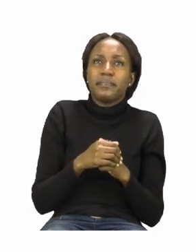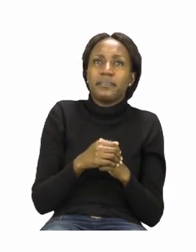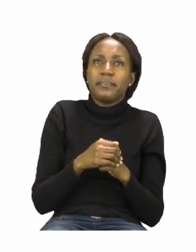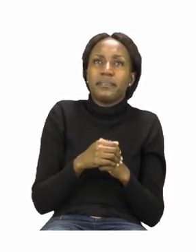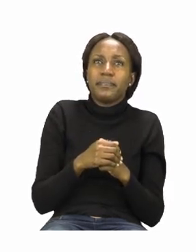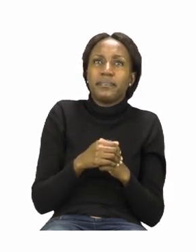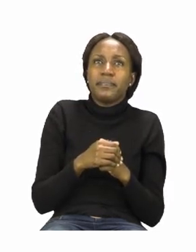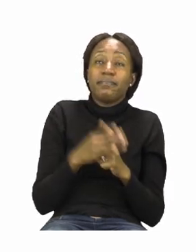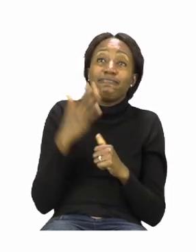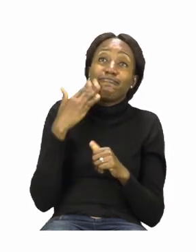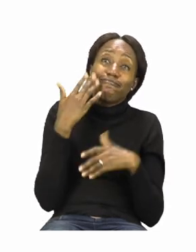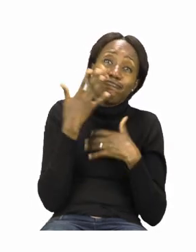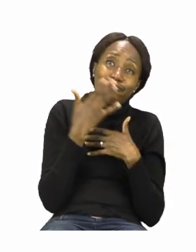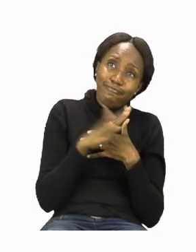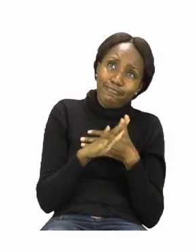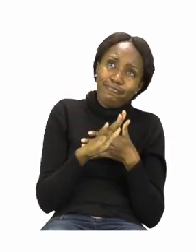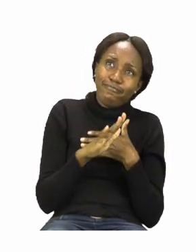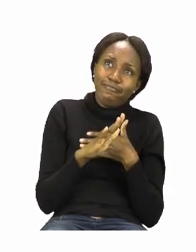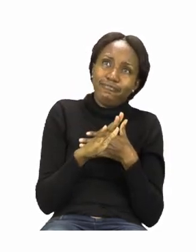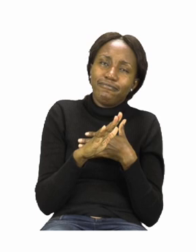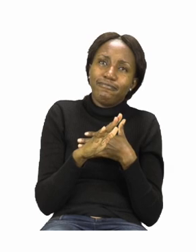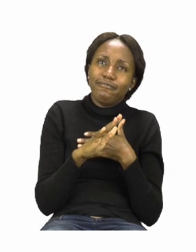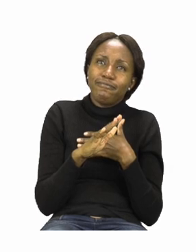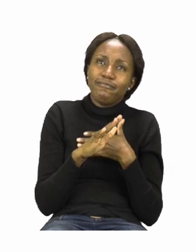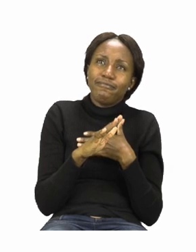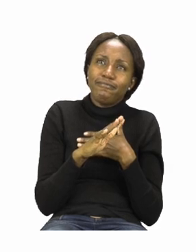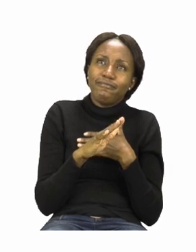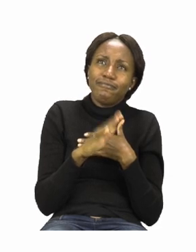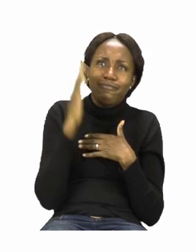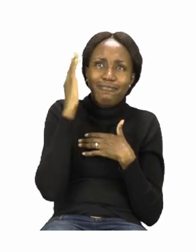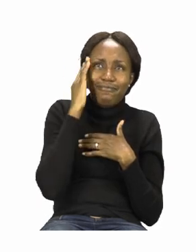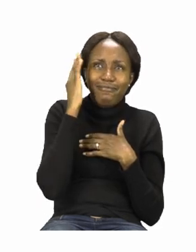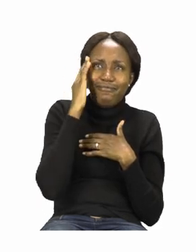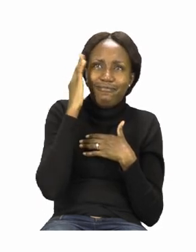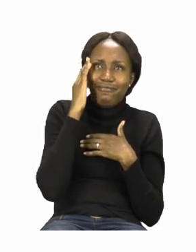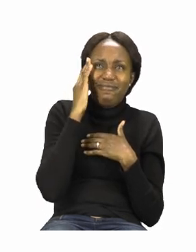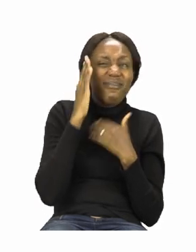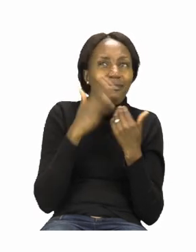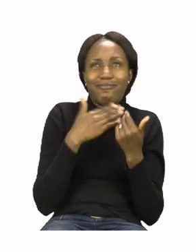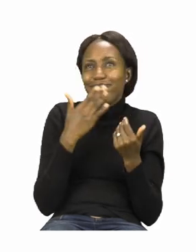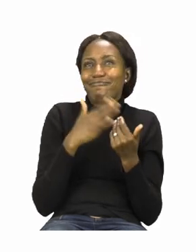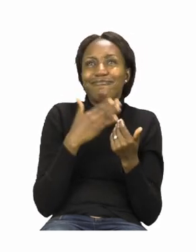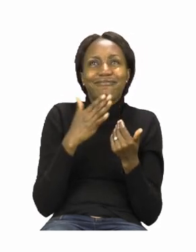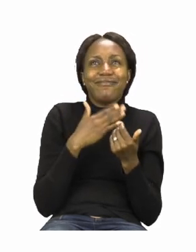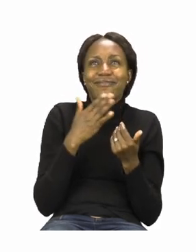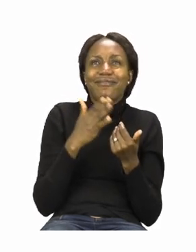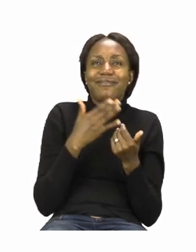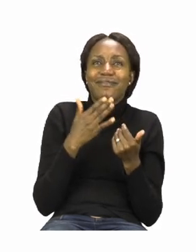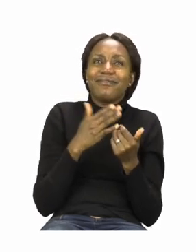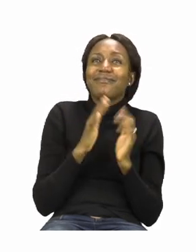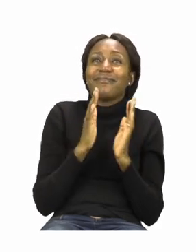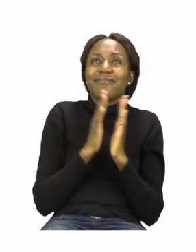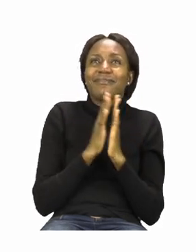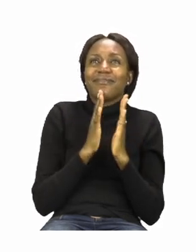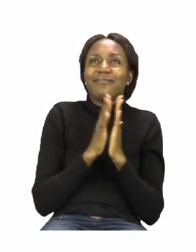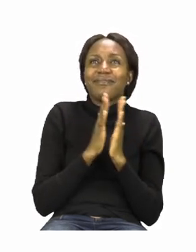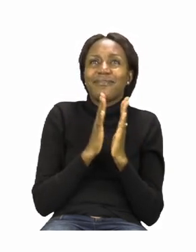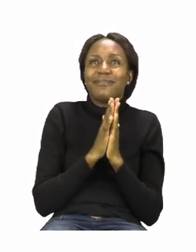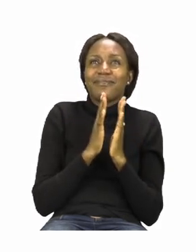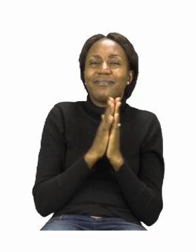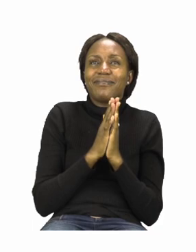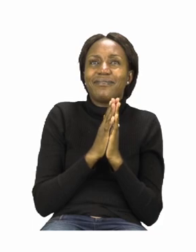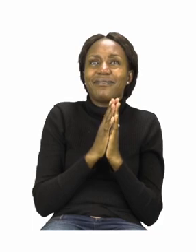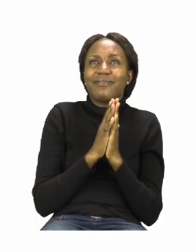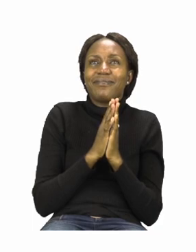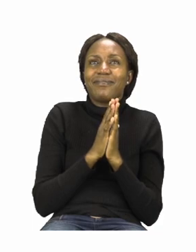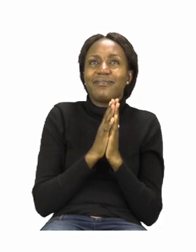When you are done with this exercise boys and girls which I am sure will not take you too much time. I would like you to please join me on the